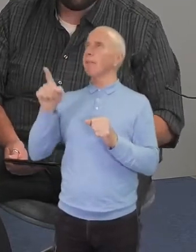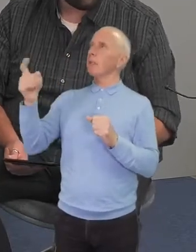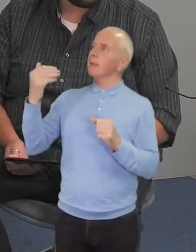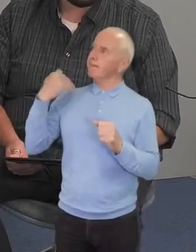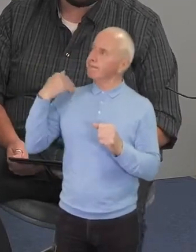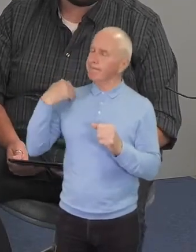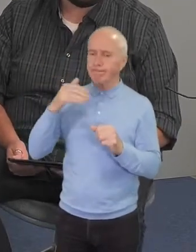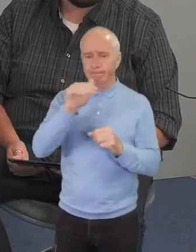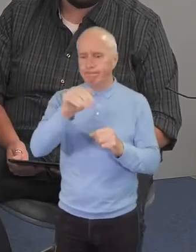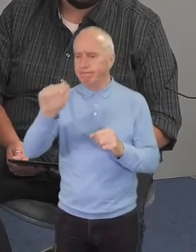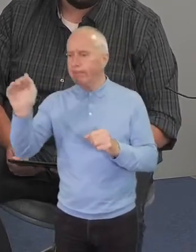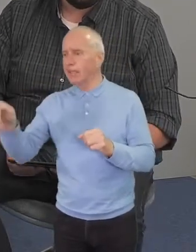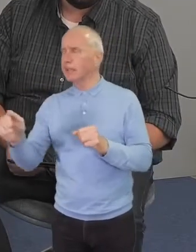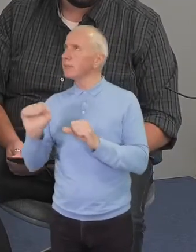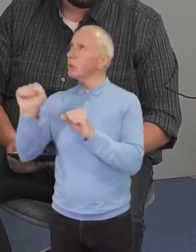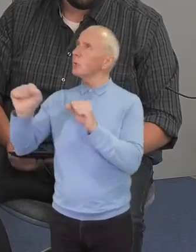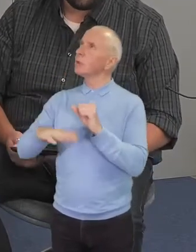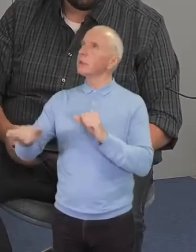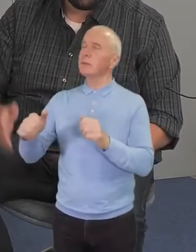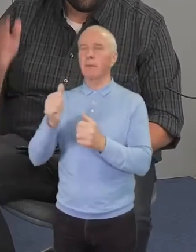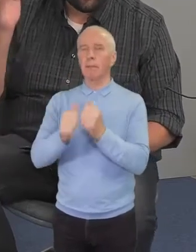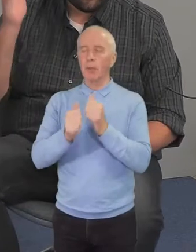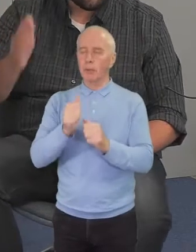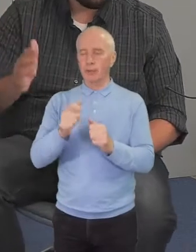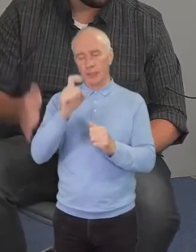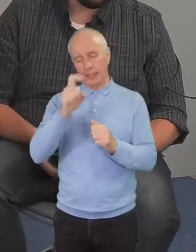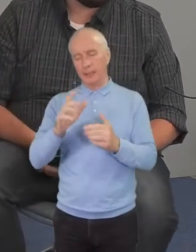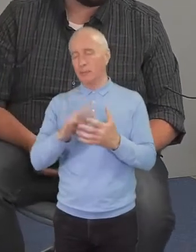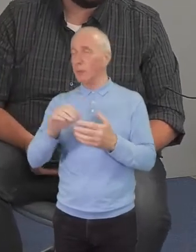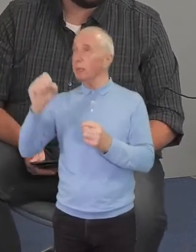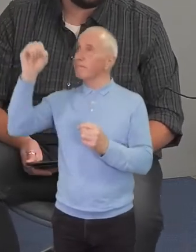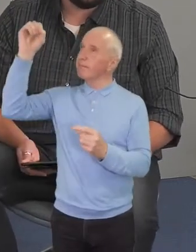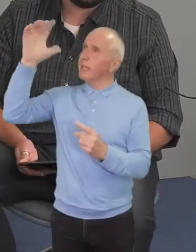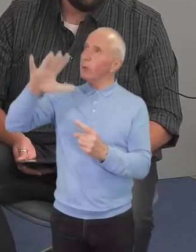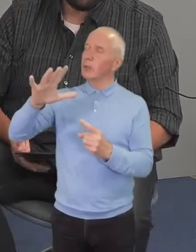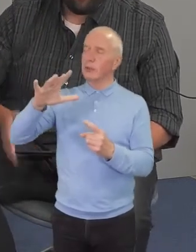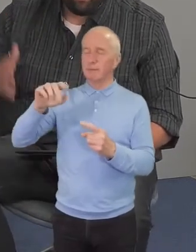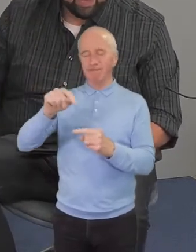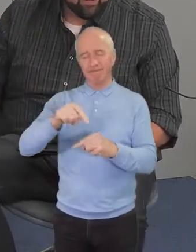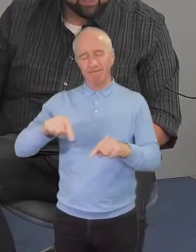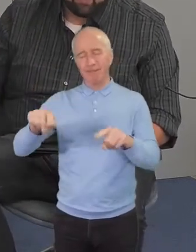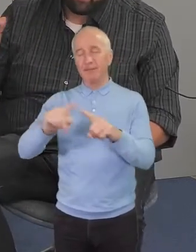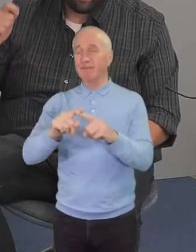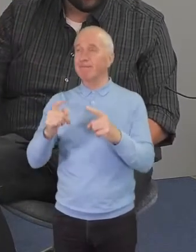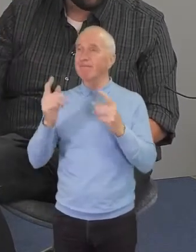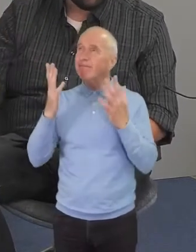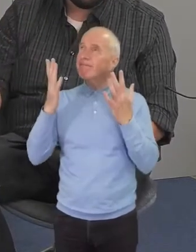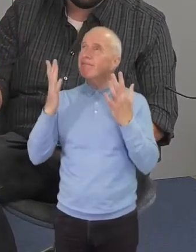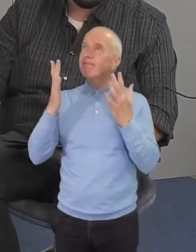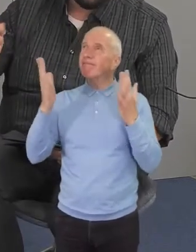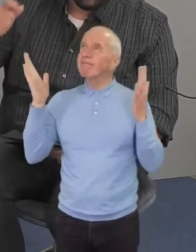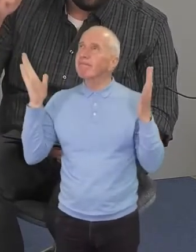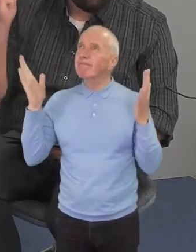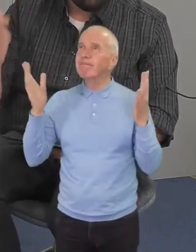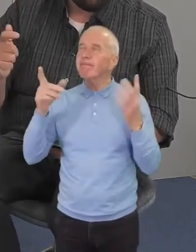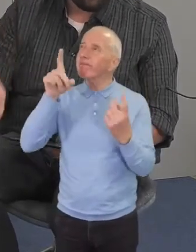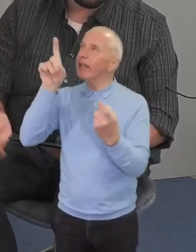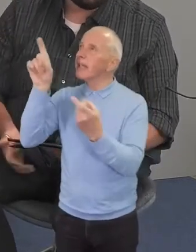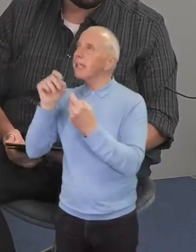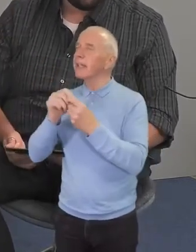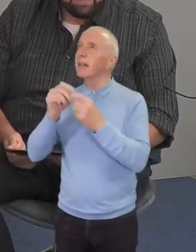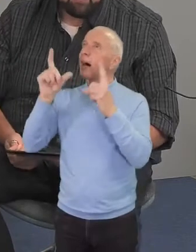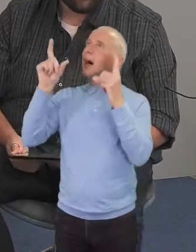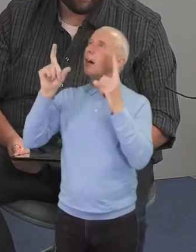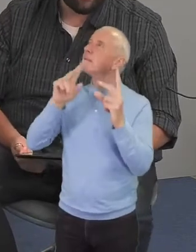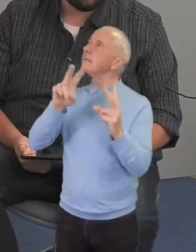children, as brothers and sisters. But I pray that you would anoint his lips right now as he speaks to us. Open our ears that we would clearly hear you and open our